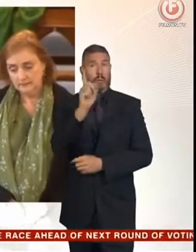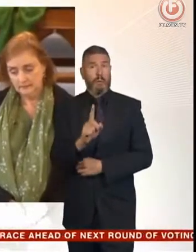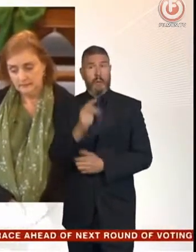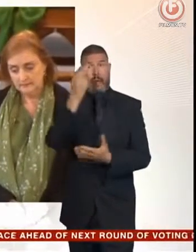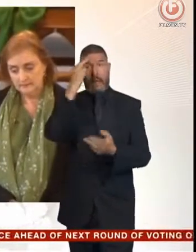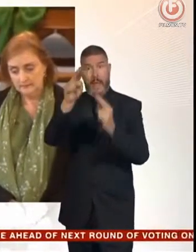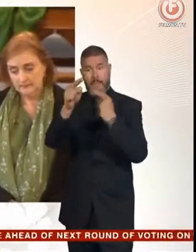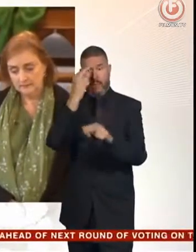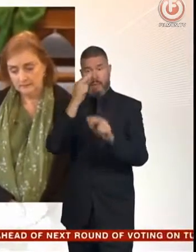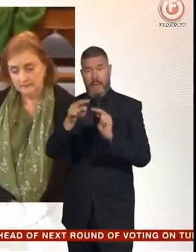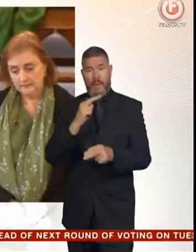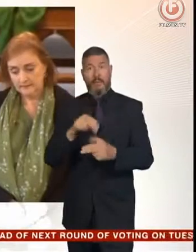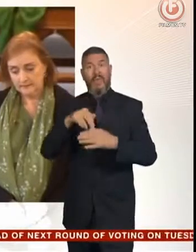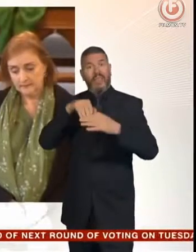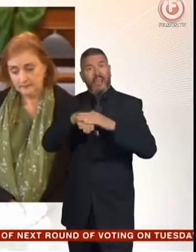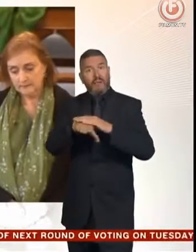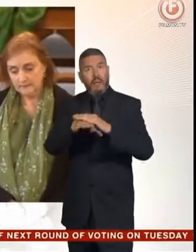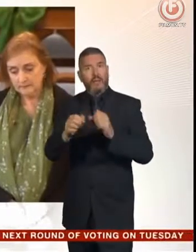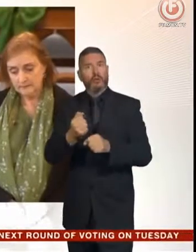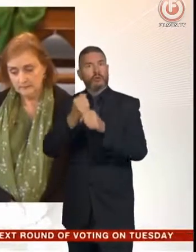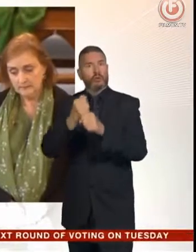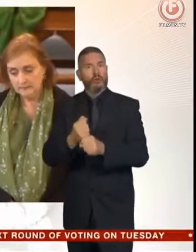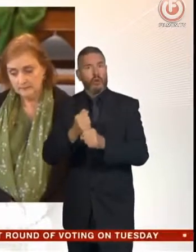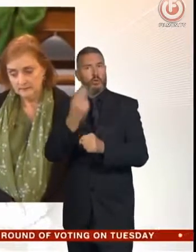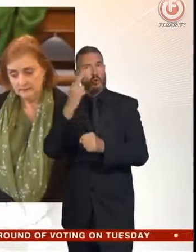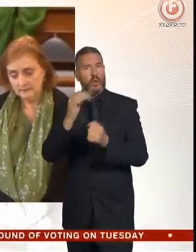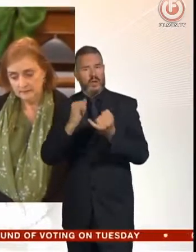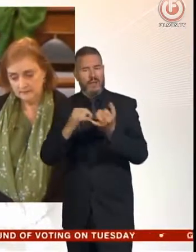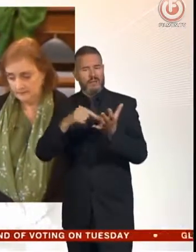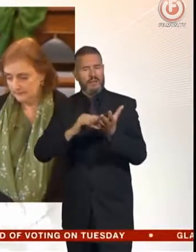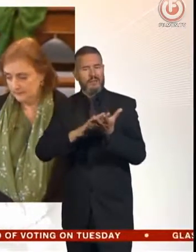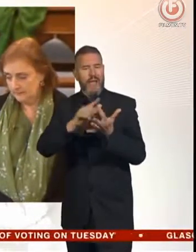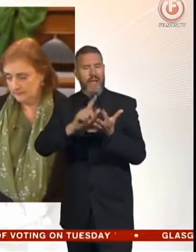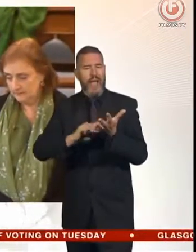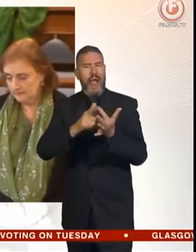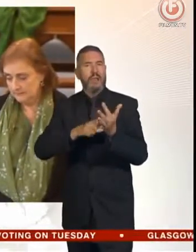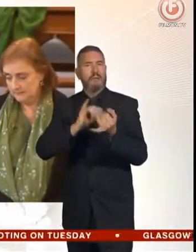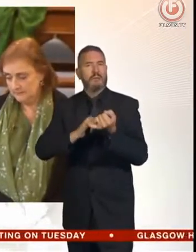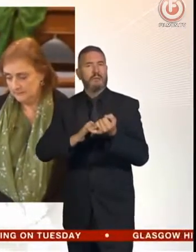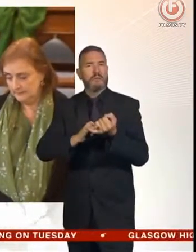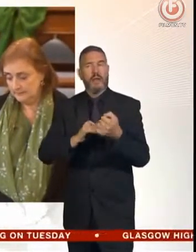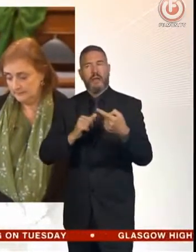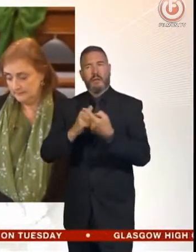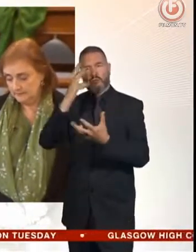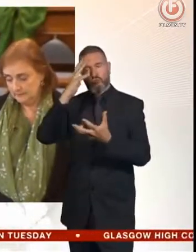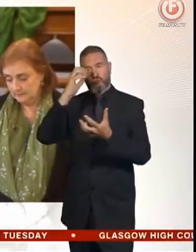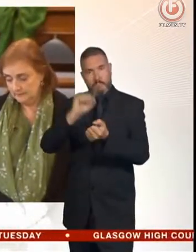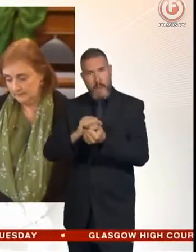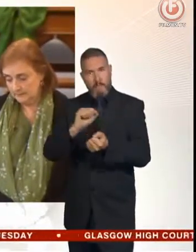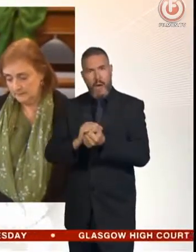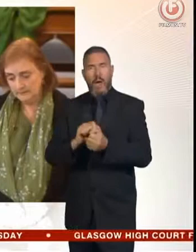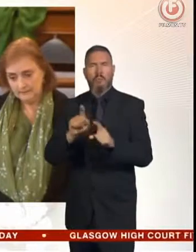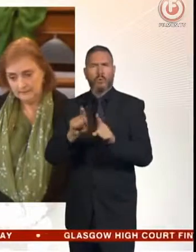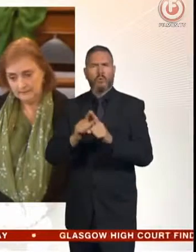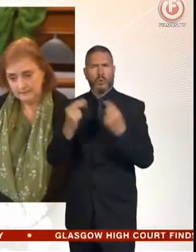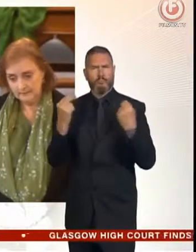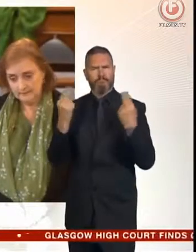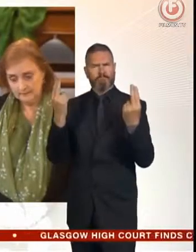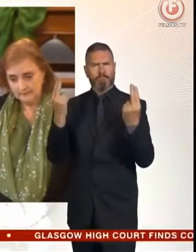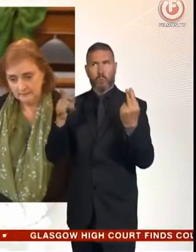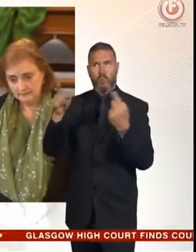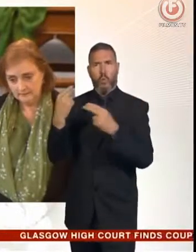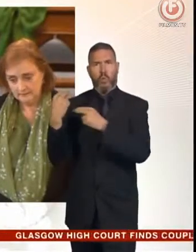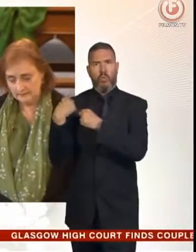this morning in St. Helens Church in a service described as of remembrance and resilience. Forever